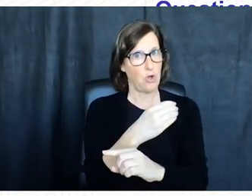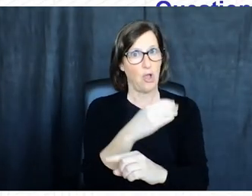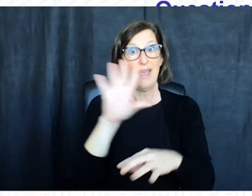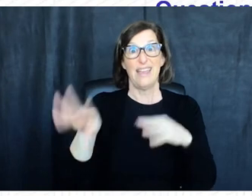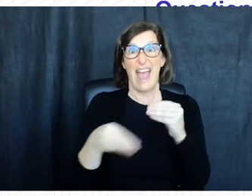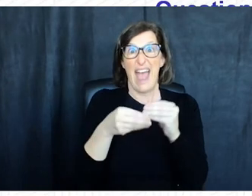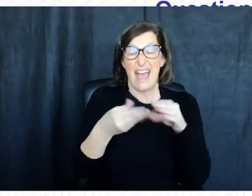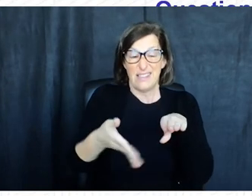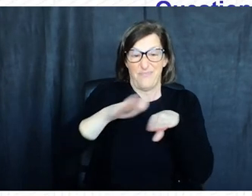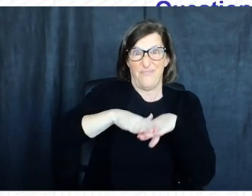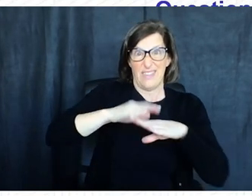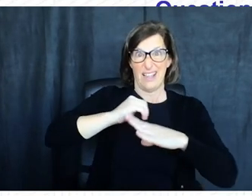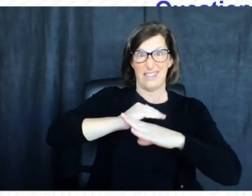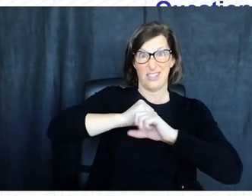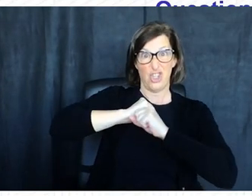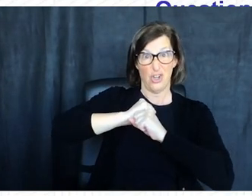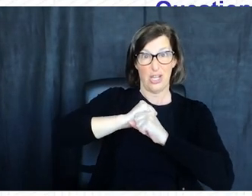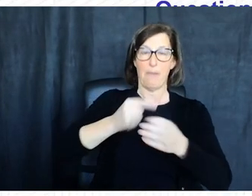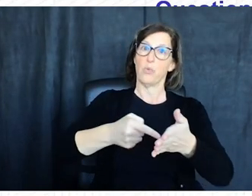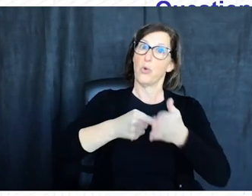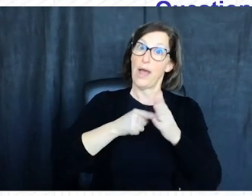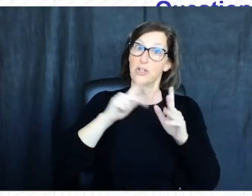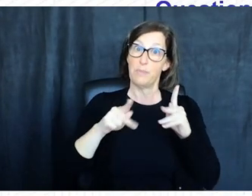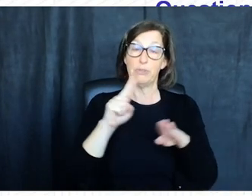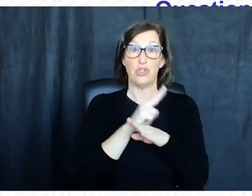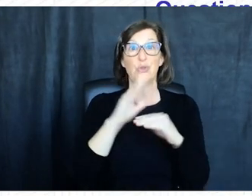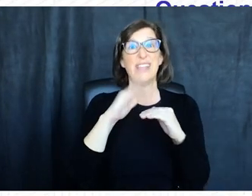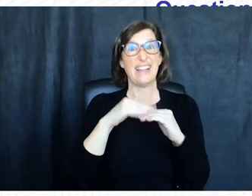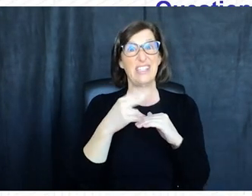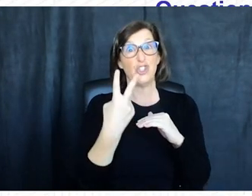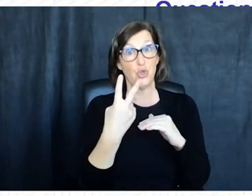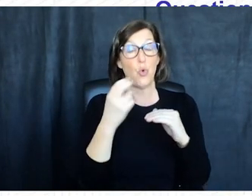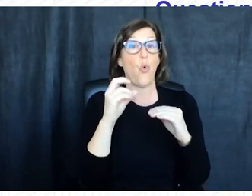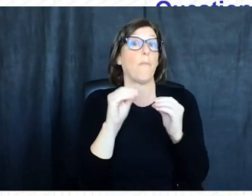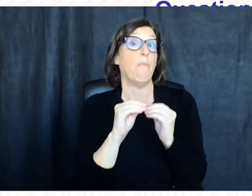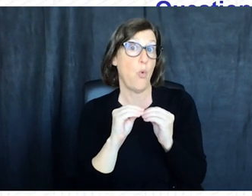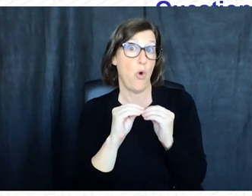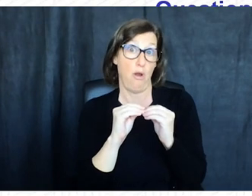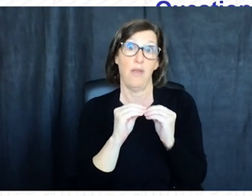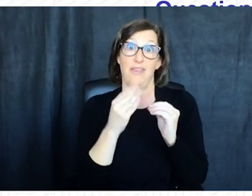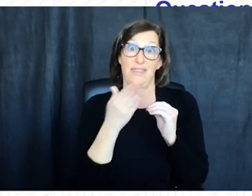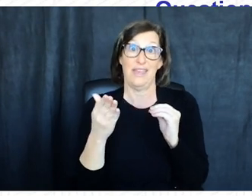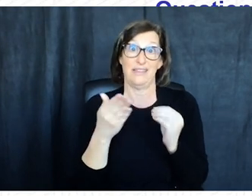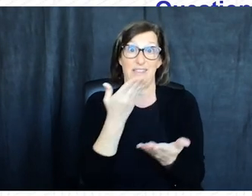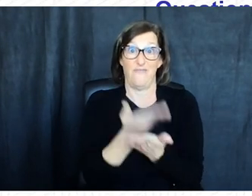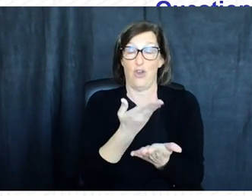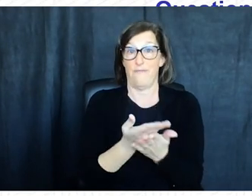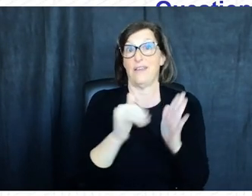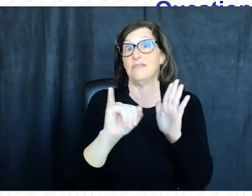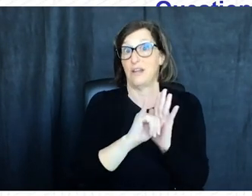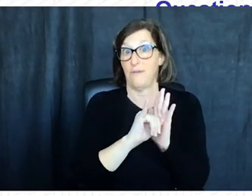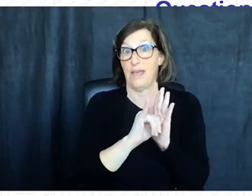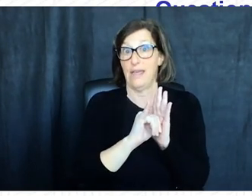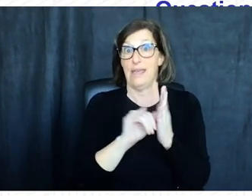powerful it adds an extra layer of security by requiring users to present at least two or more factors to verify their identity it